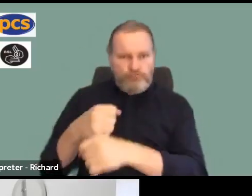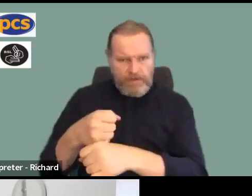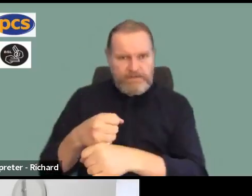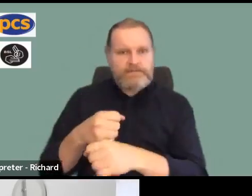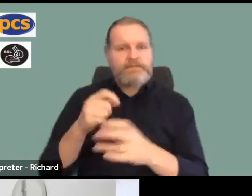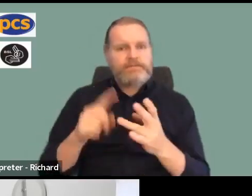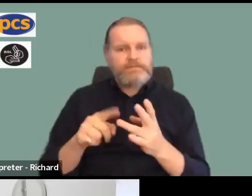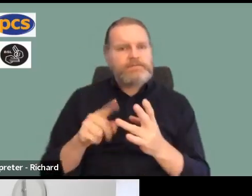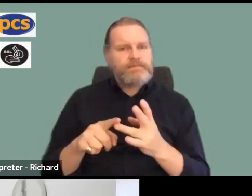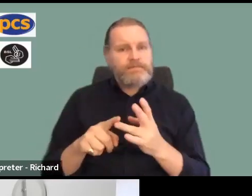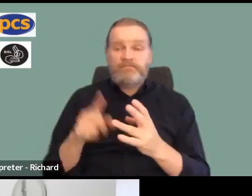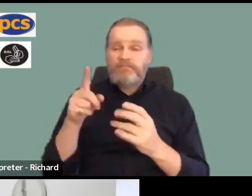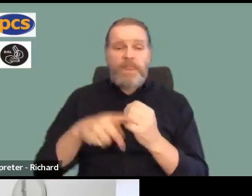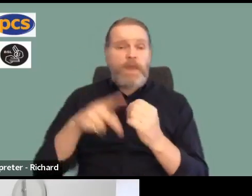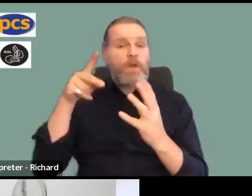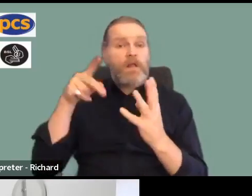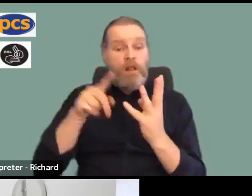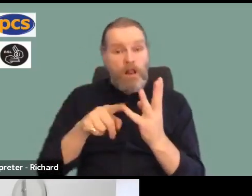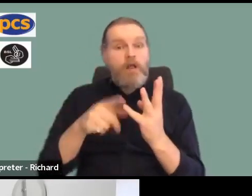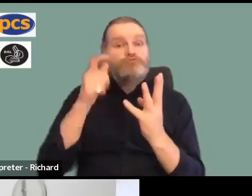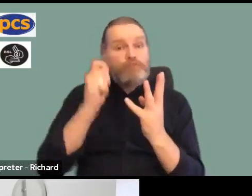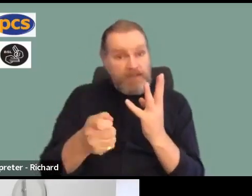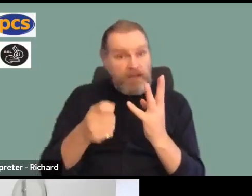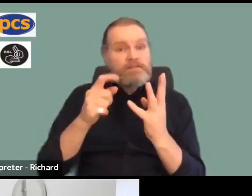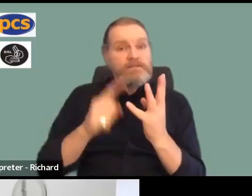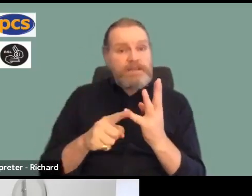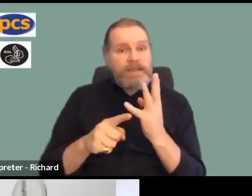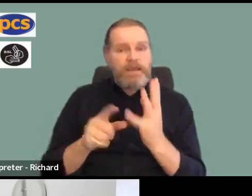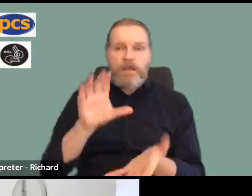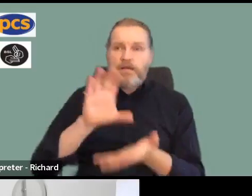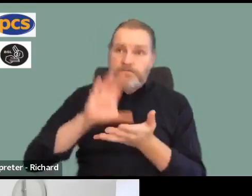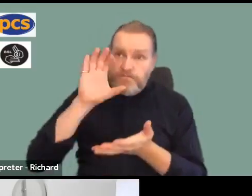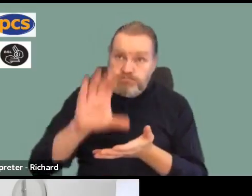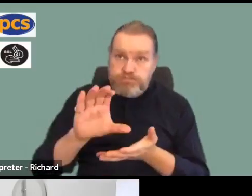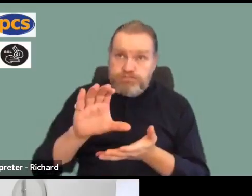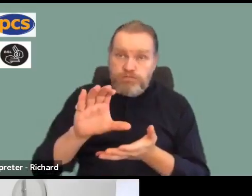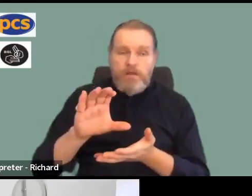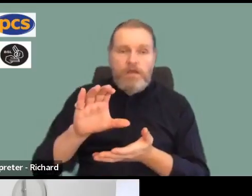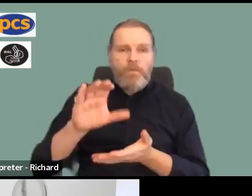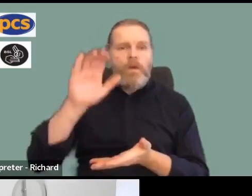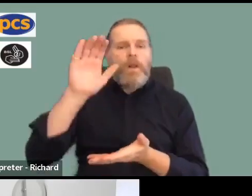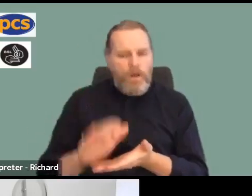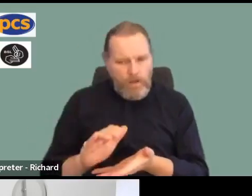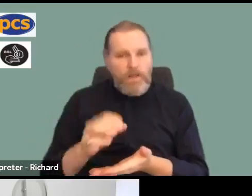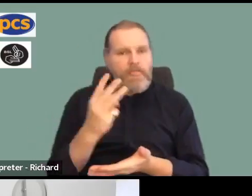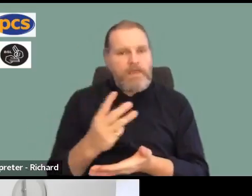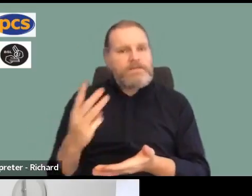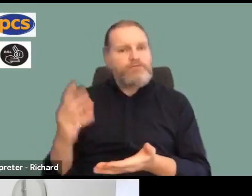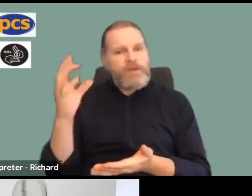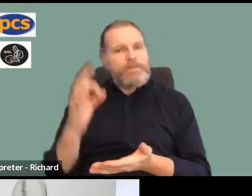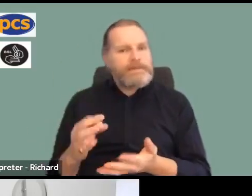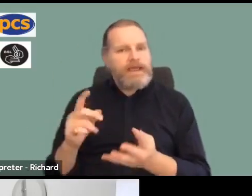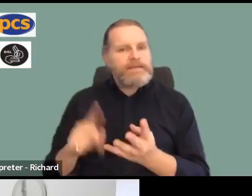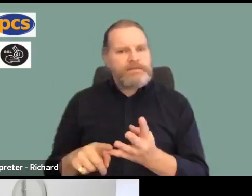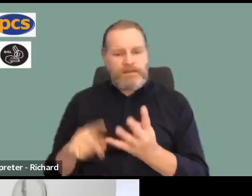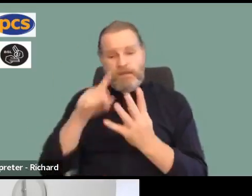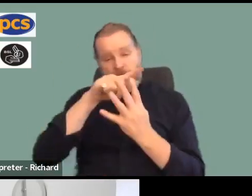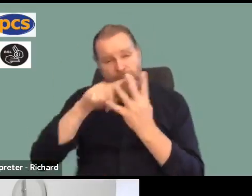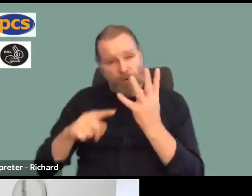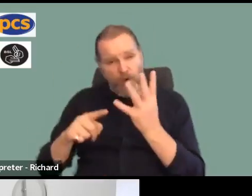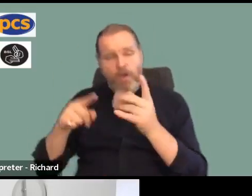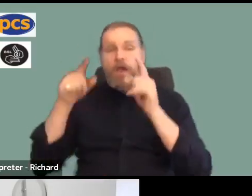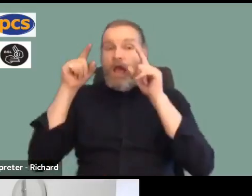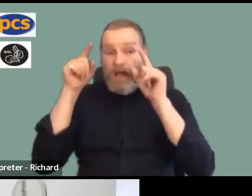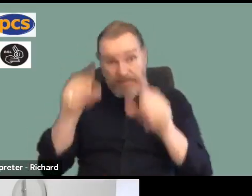on the cheap by cutting your redundancy pay by up to 33 percent. Now, that is an attack on you that has never been seen before.